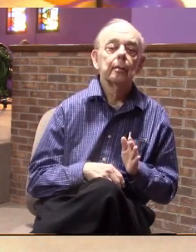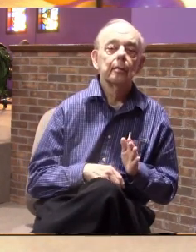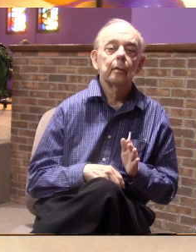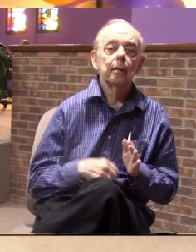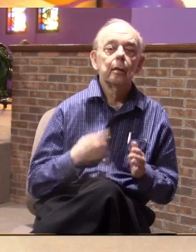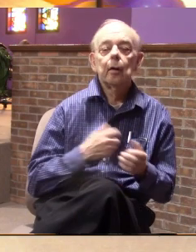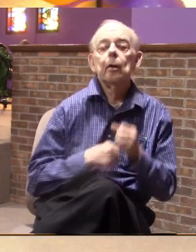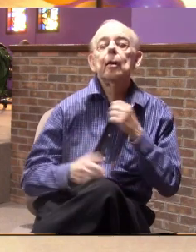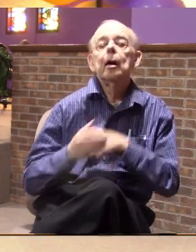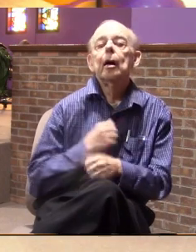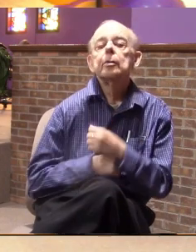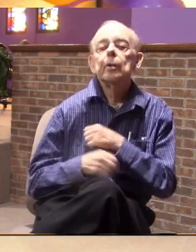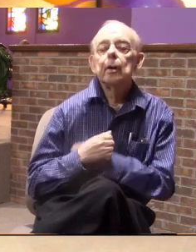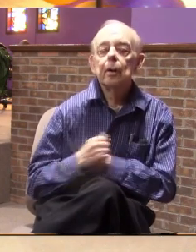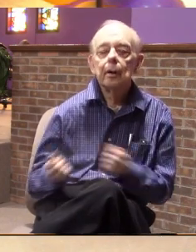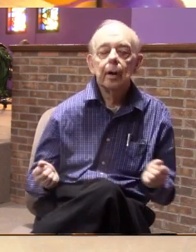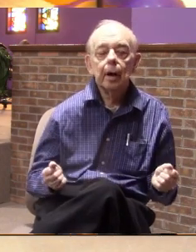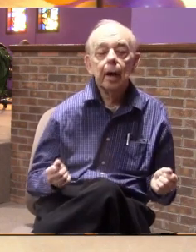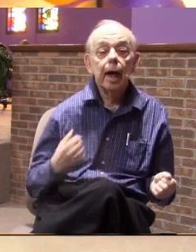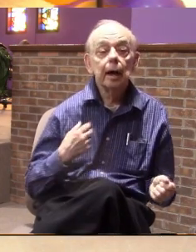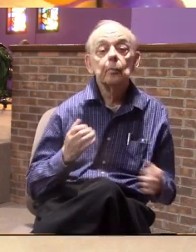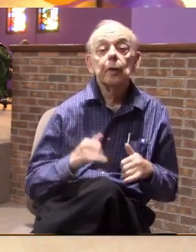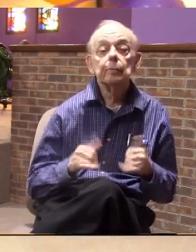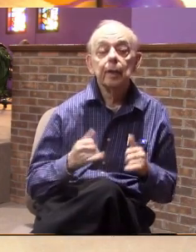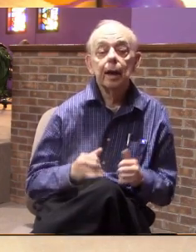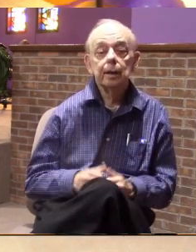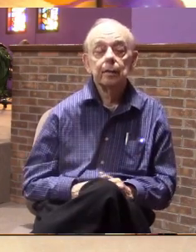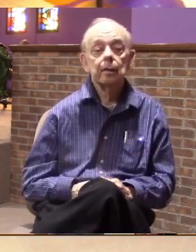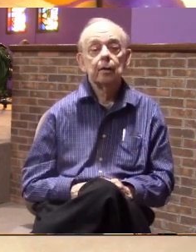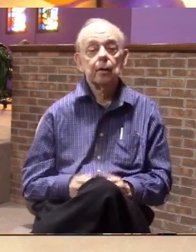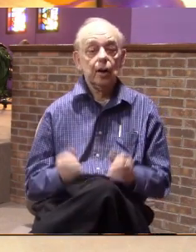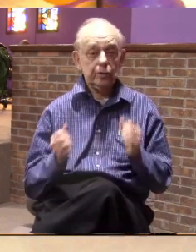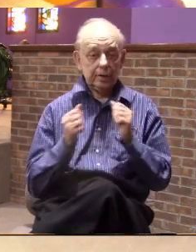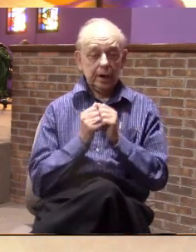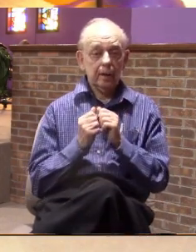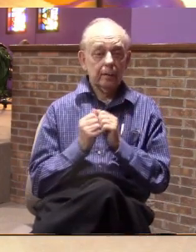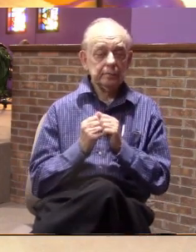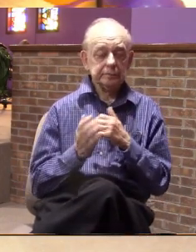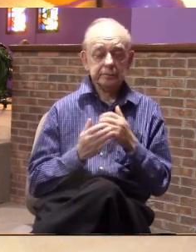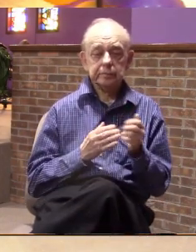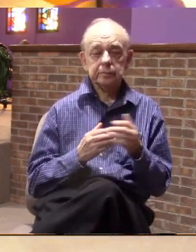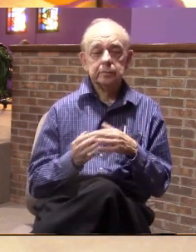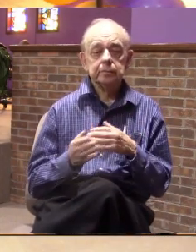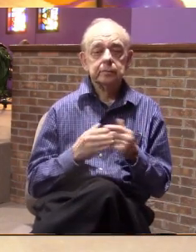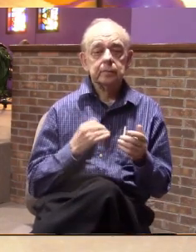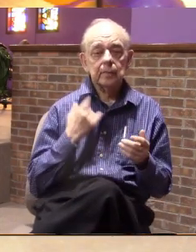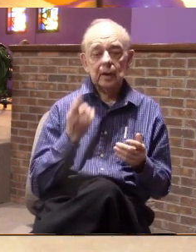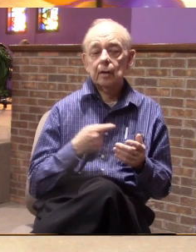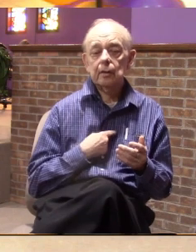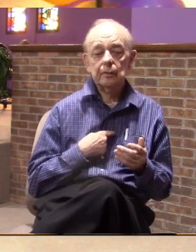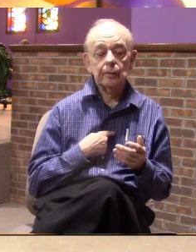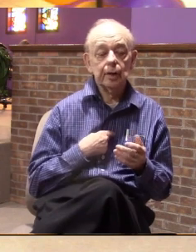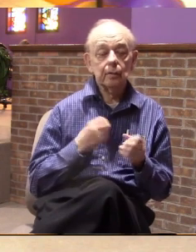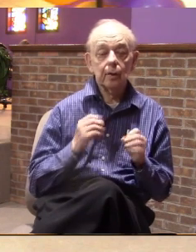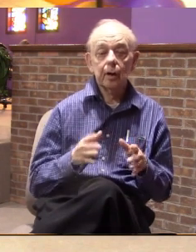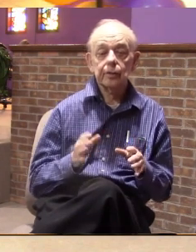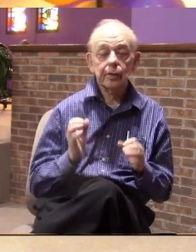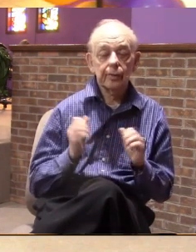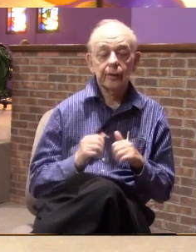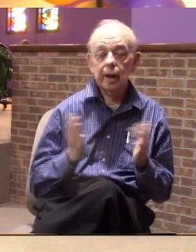and we hugged each other and we played together. It didn't matter whether we got our butt kicked or not.